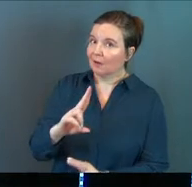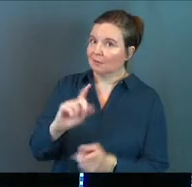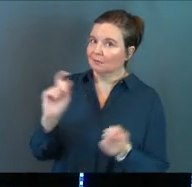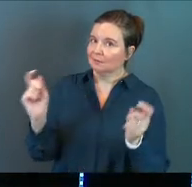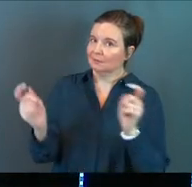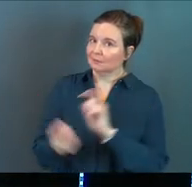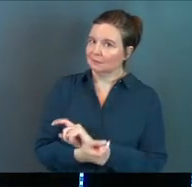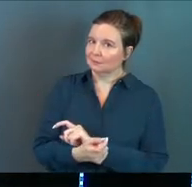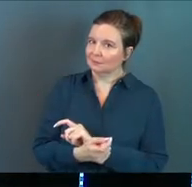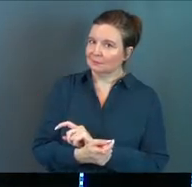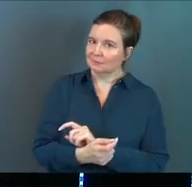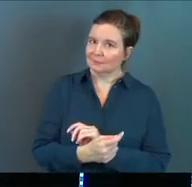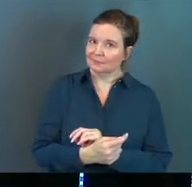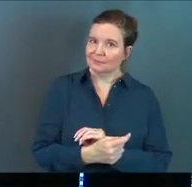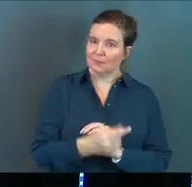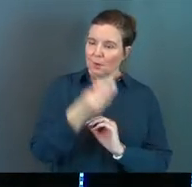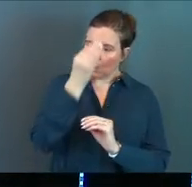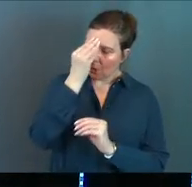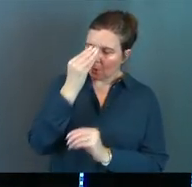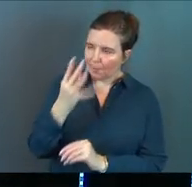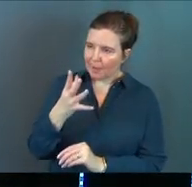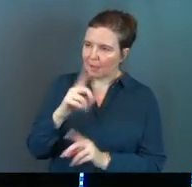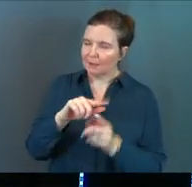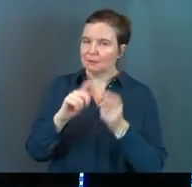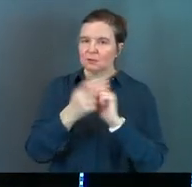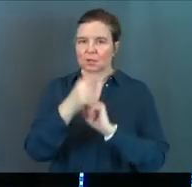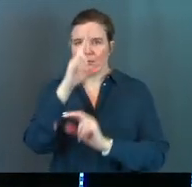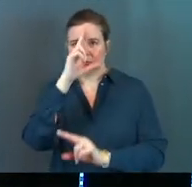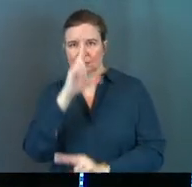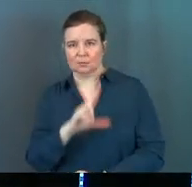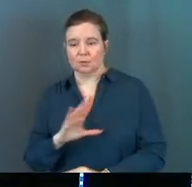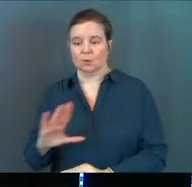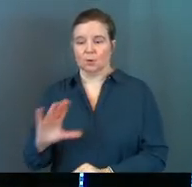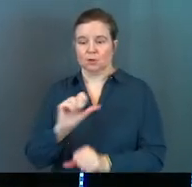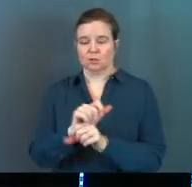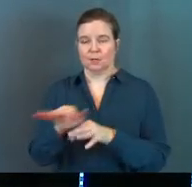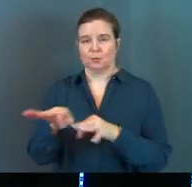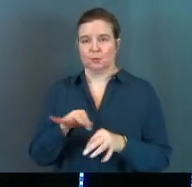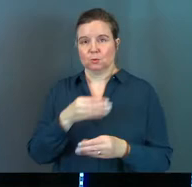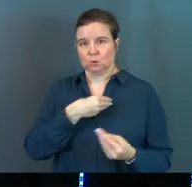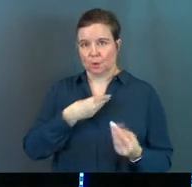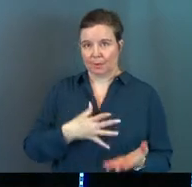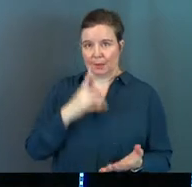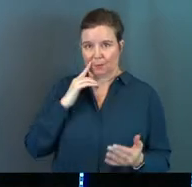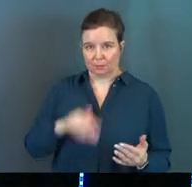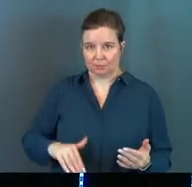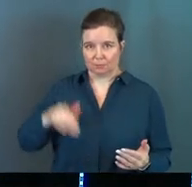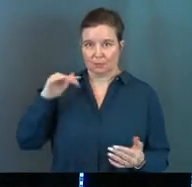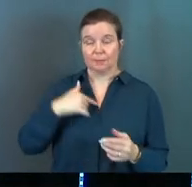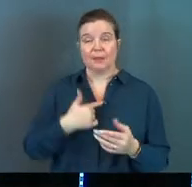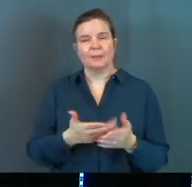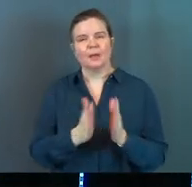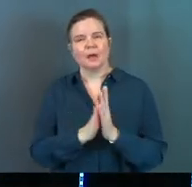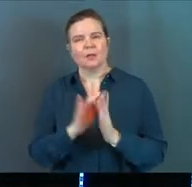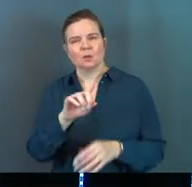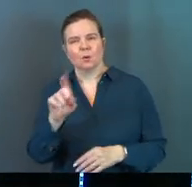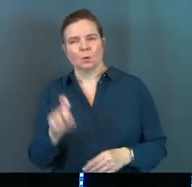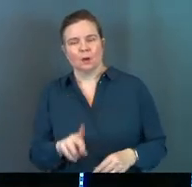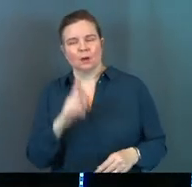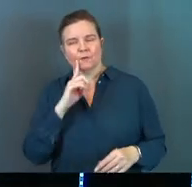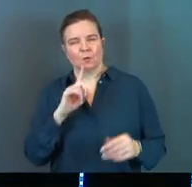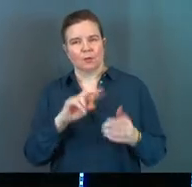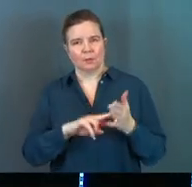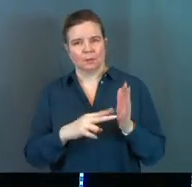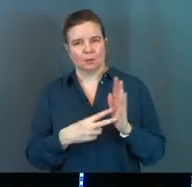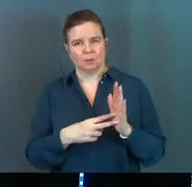And so that's what we'll get into next week. So it is their job description to obey for sure. But let me ask you this question